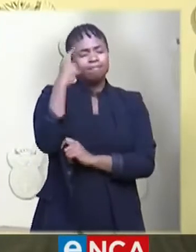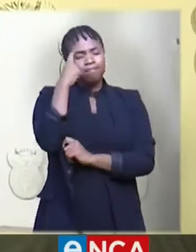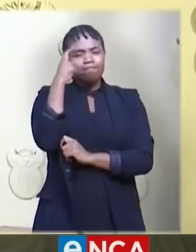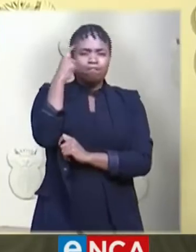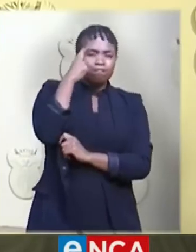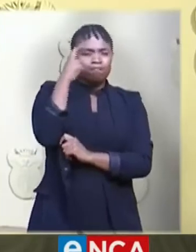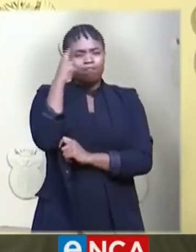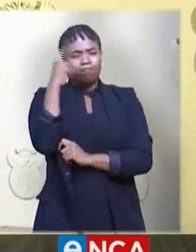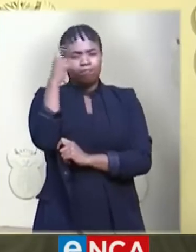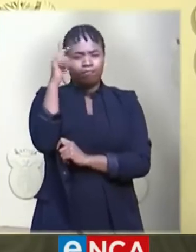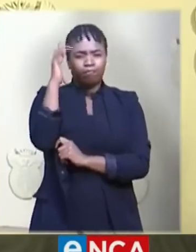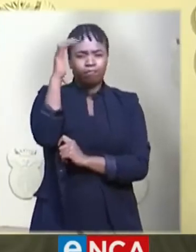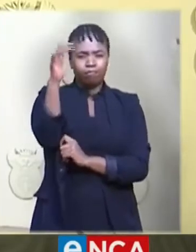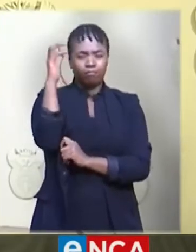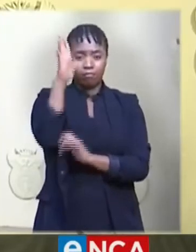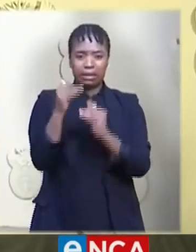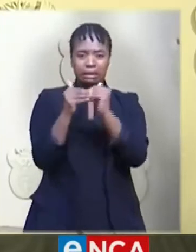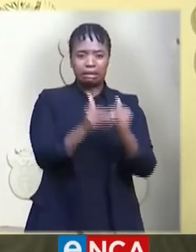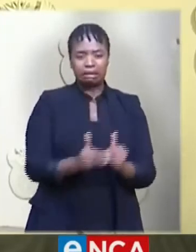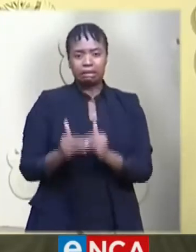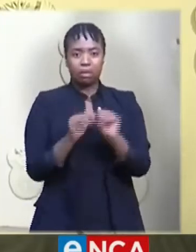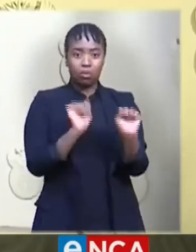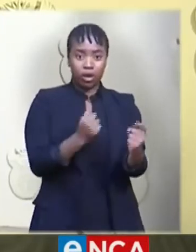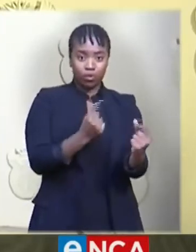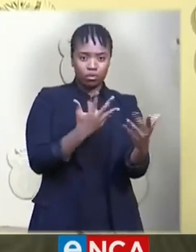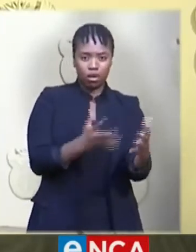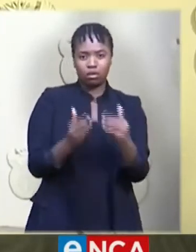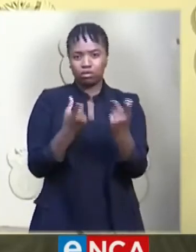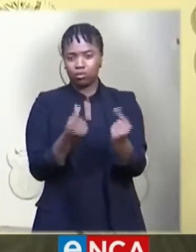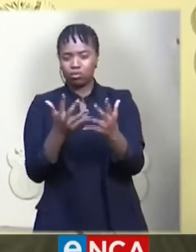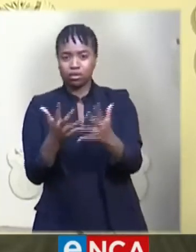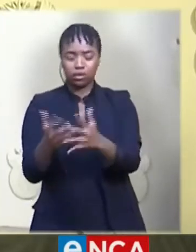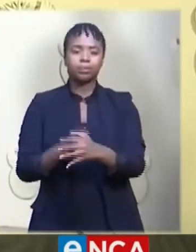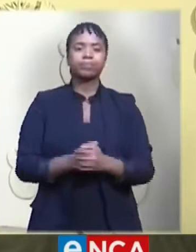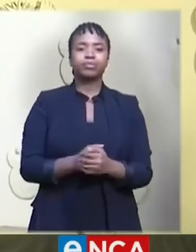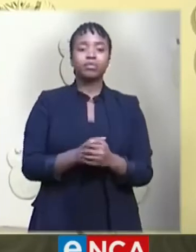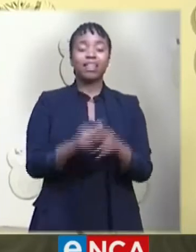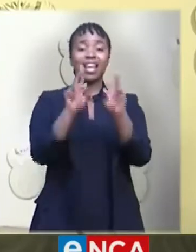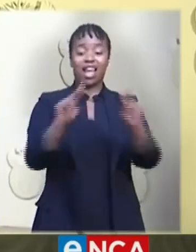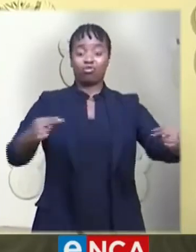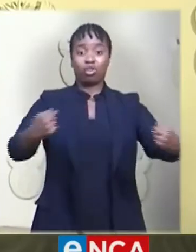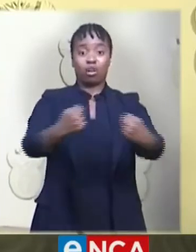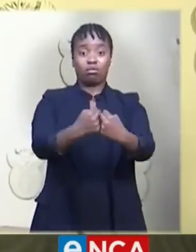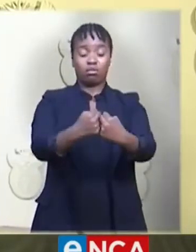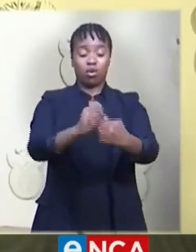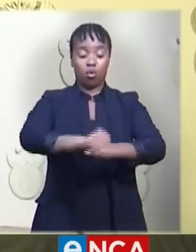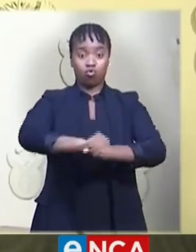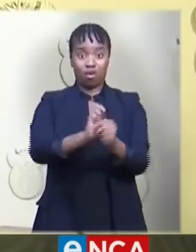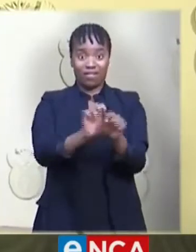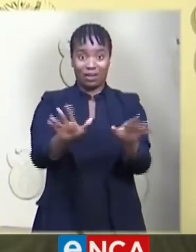of the available evidence, the National Coronavirus Command Council